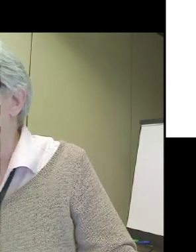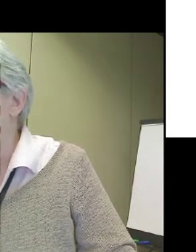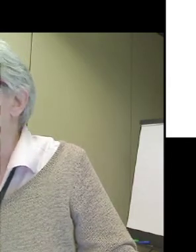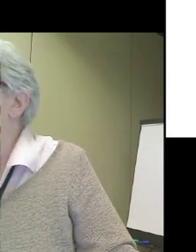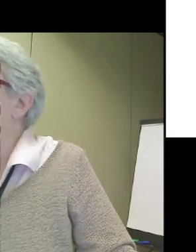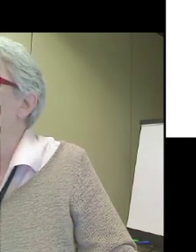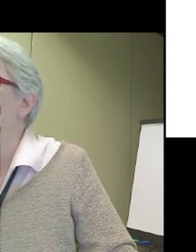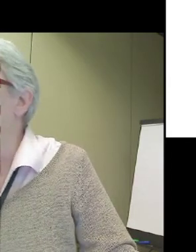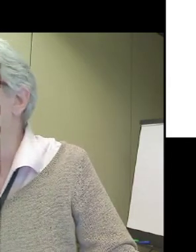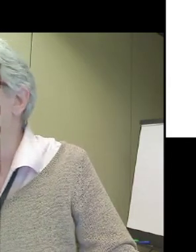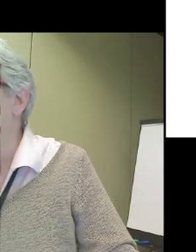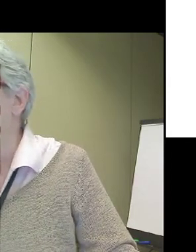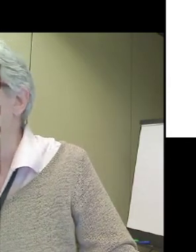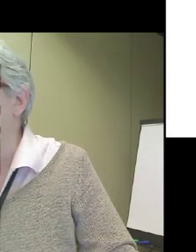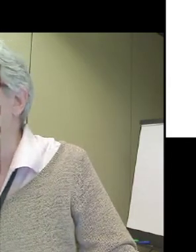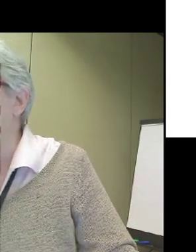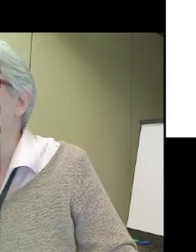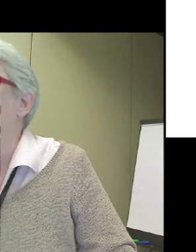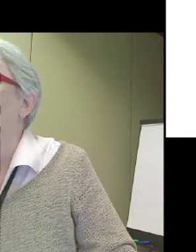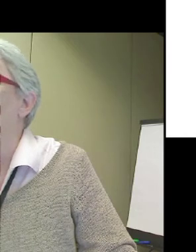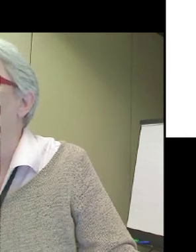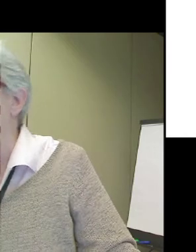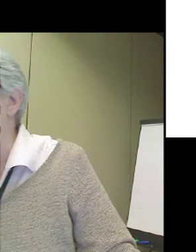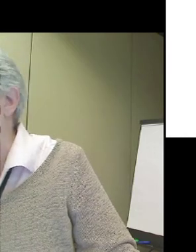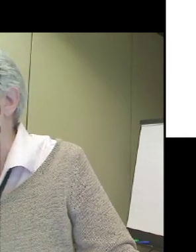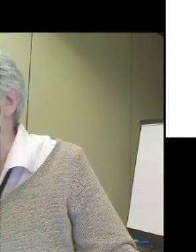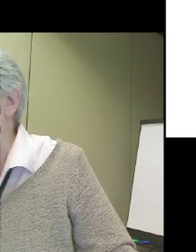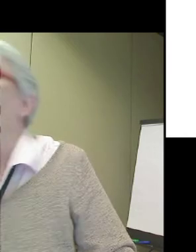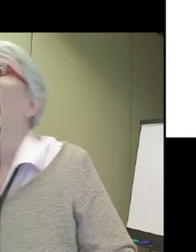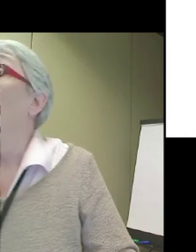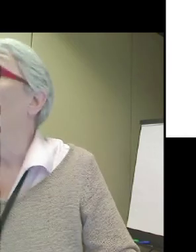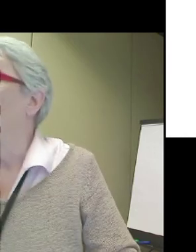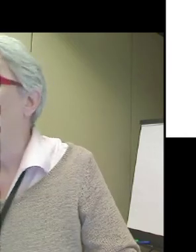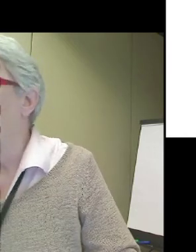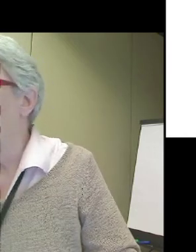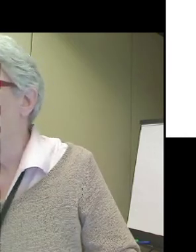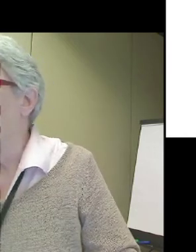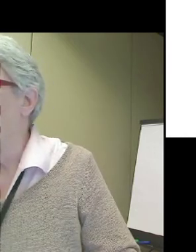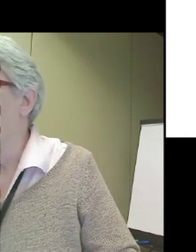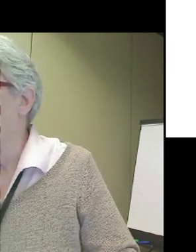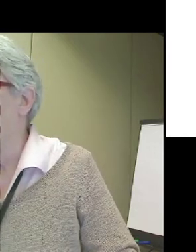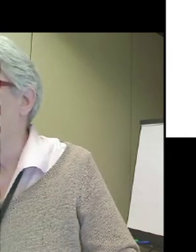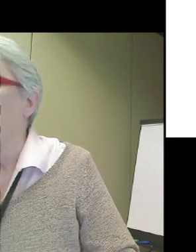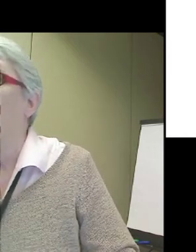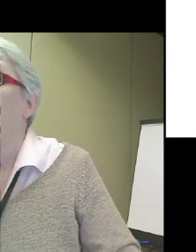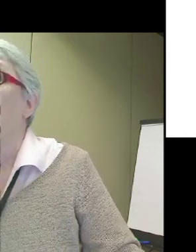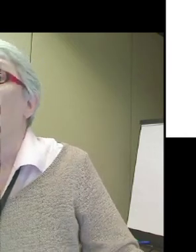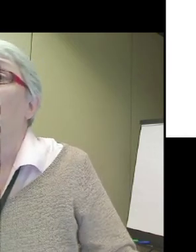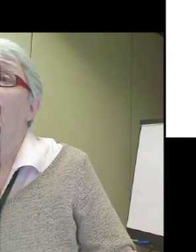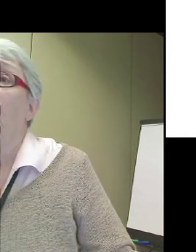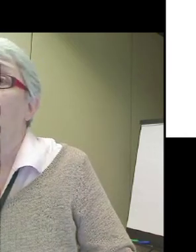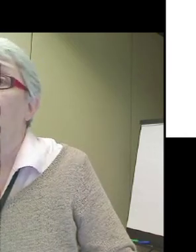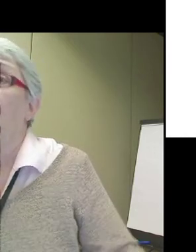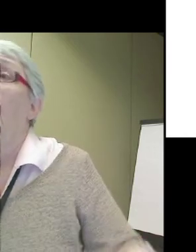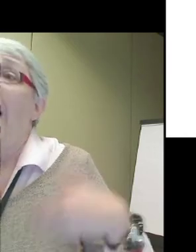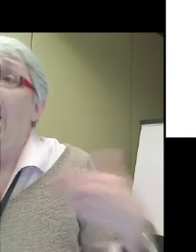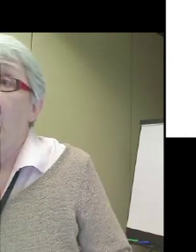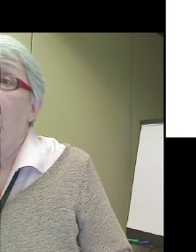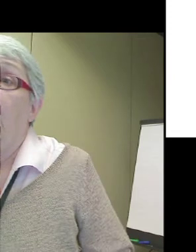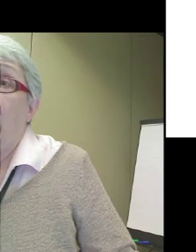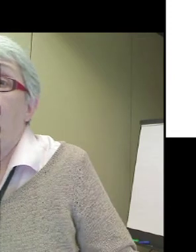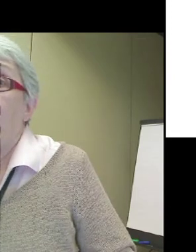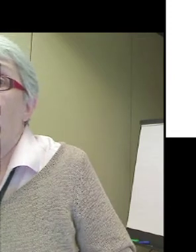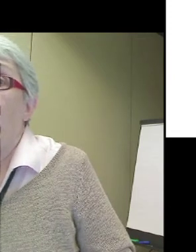stand back, and there is no visual sign at all. Another one says, beep, beep, beep, with no other visual sign. And so in those cases,